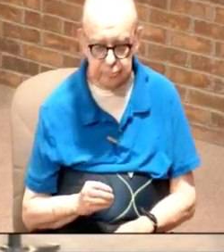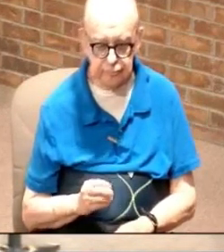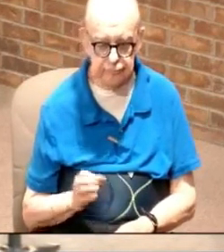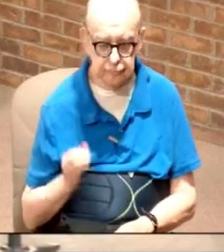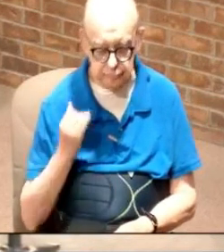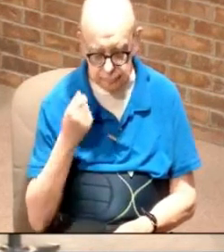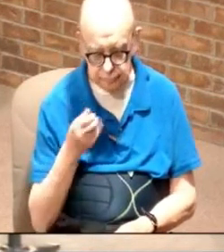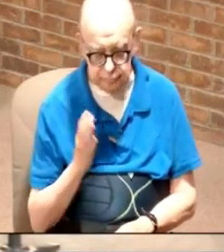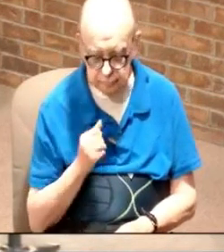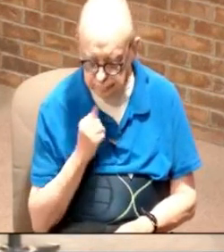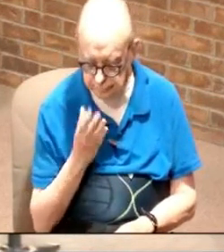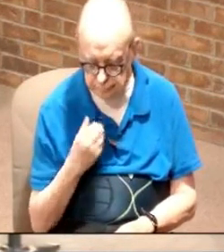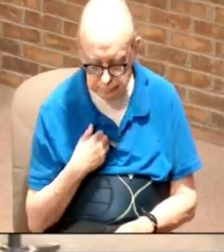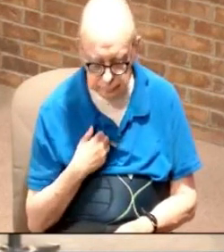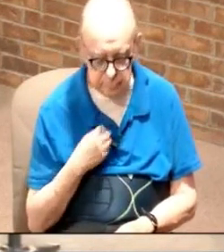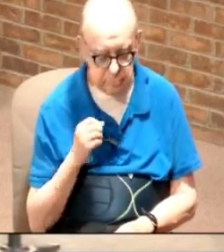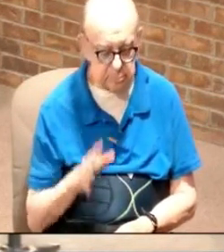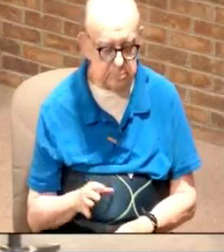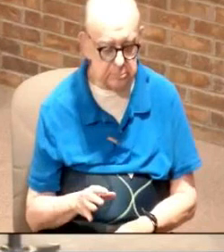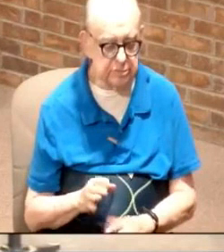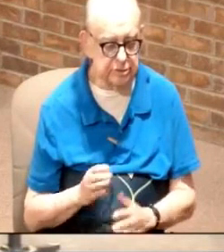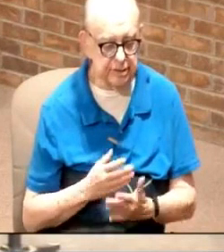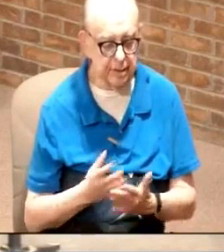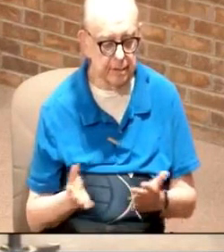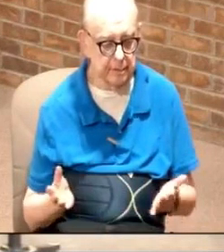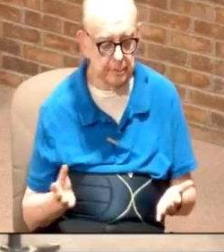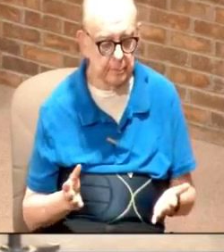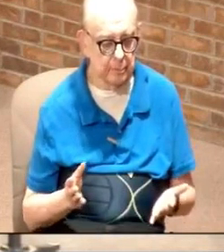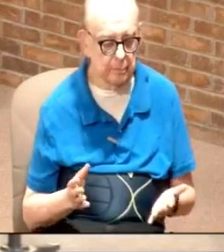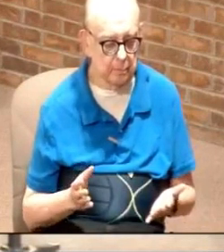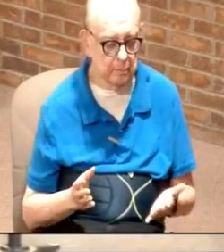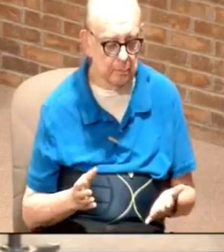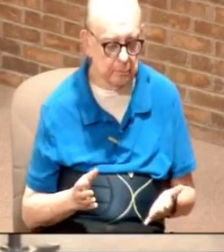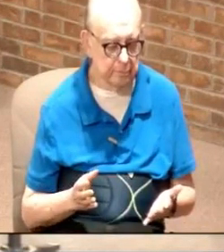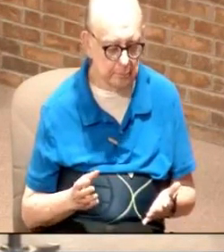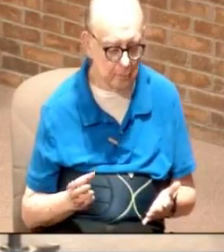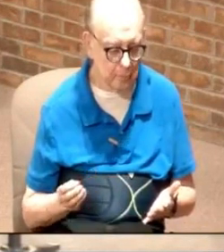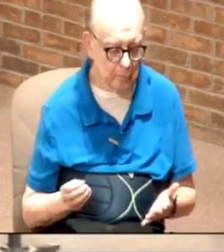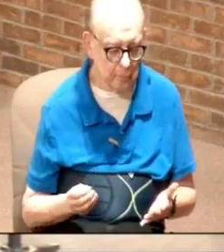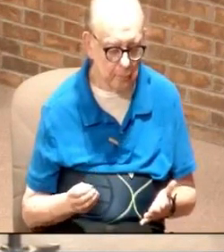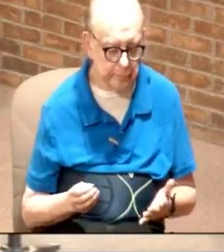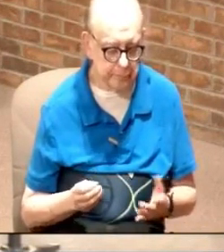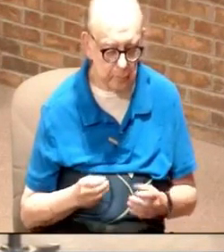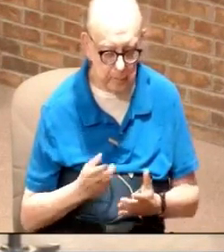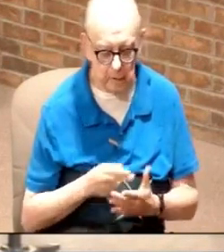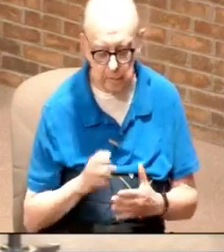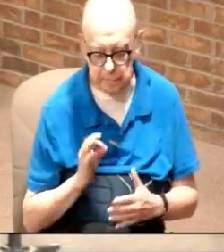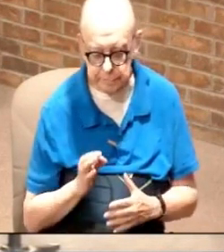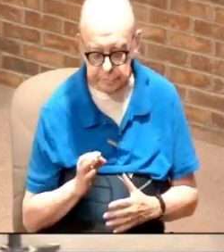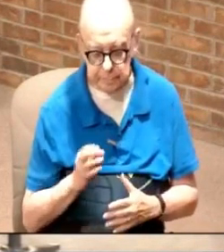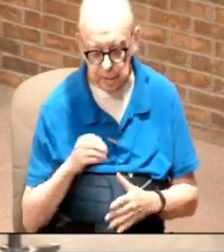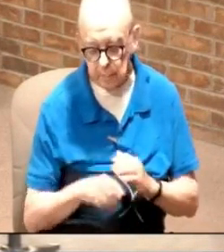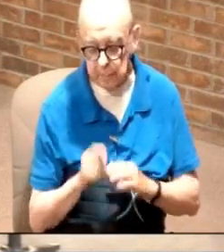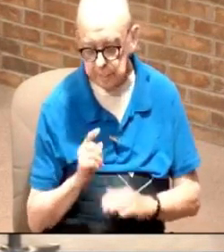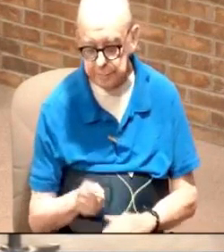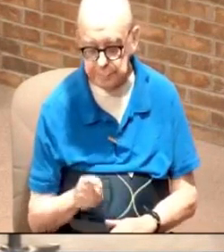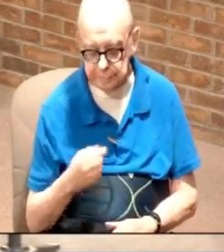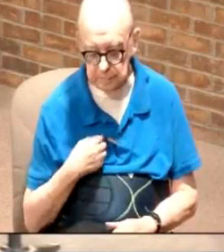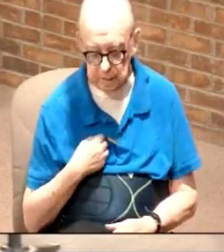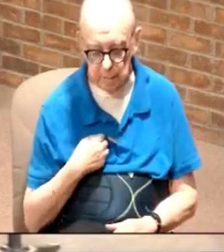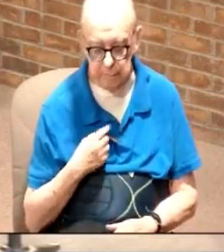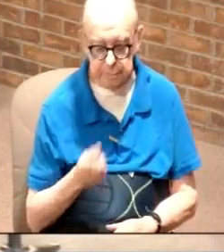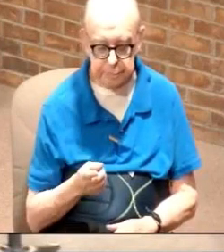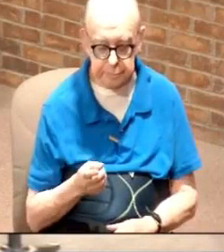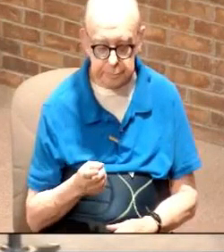so if God doesn't run out of resources and God has planted his resources of the Holy Spirit inside of me and